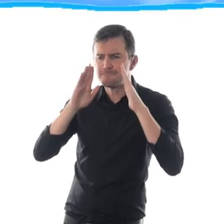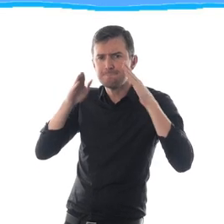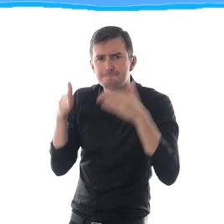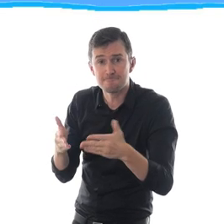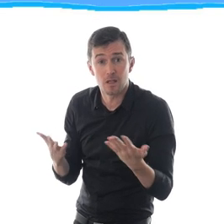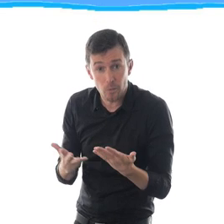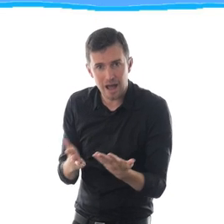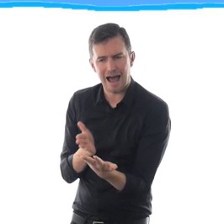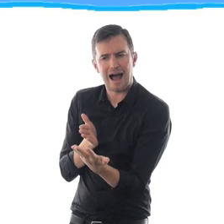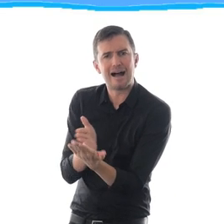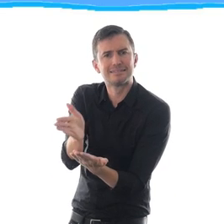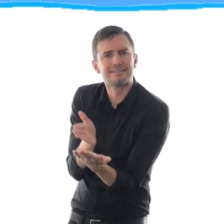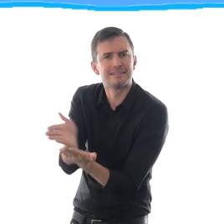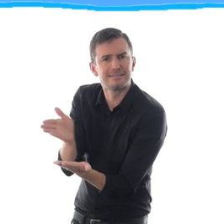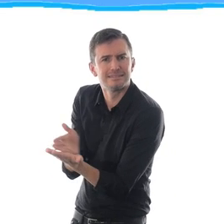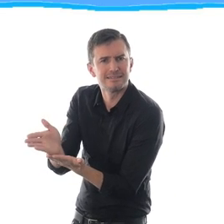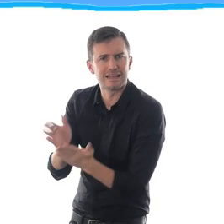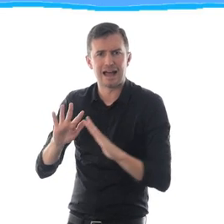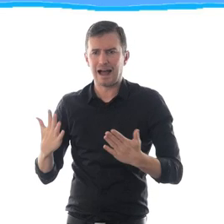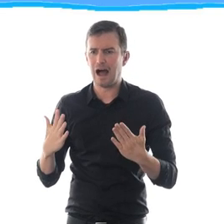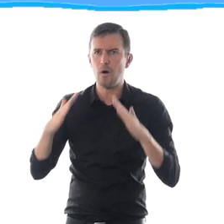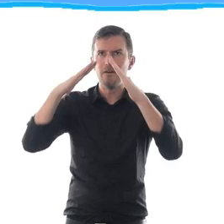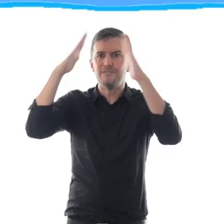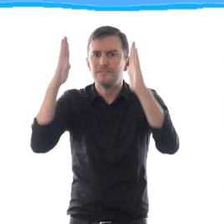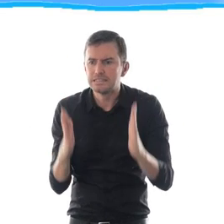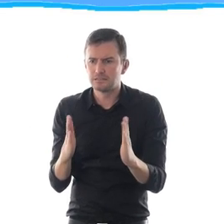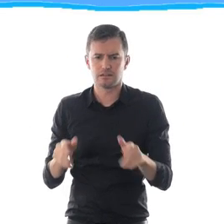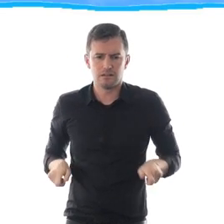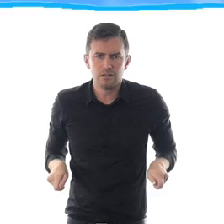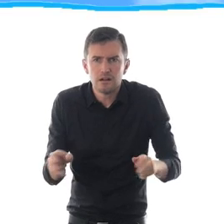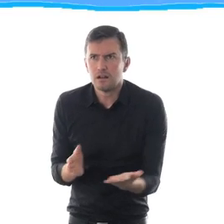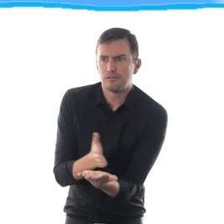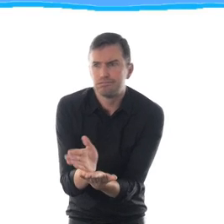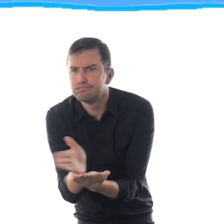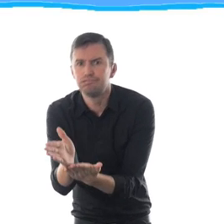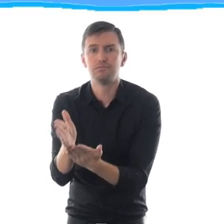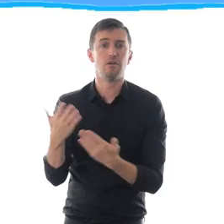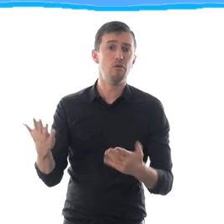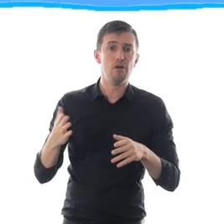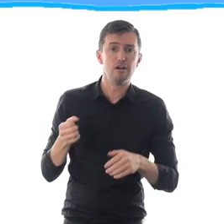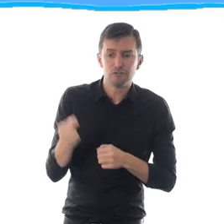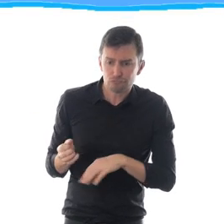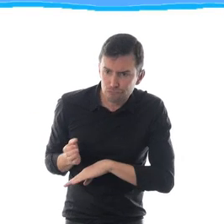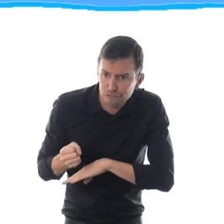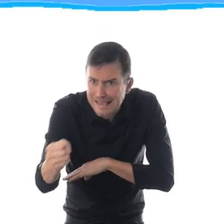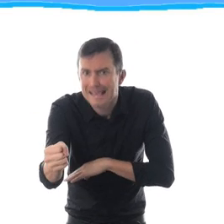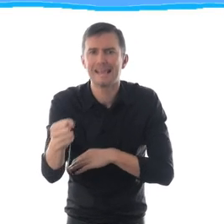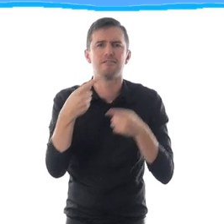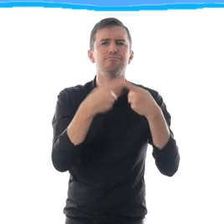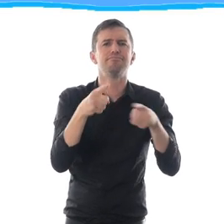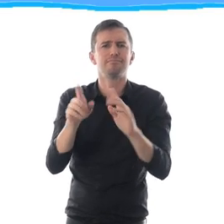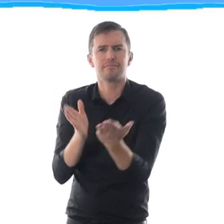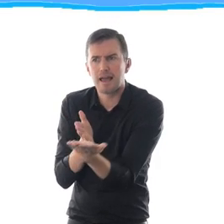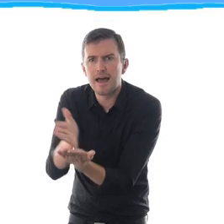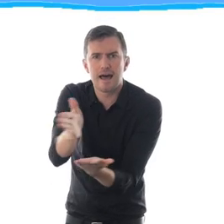Article 9 is about accessibility and refers to physical accessibility, like that of roads, transportation and buildings,